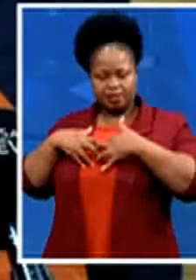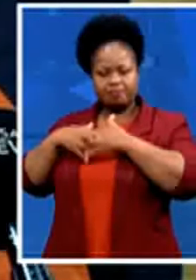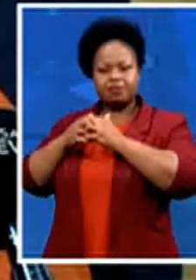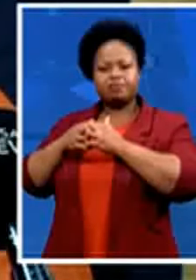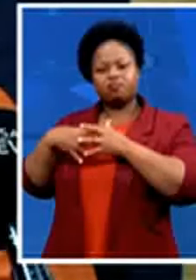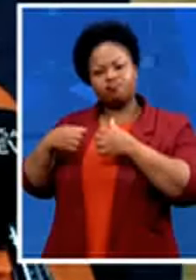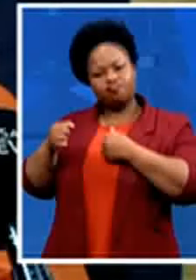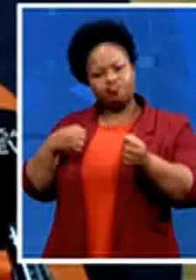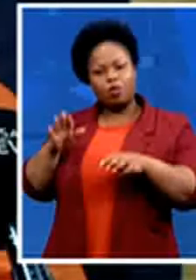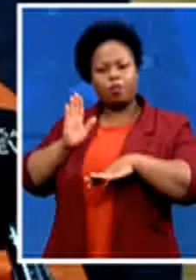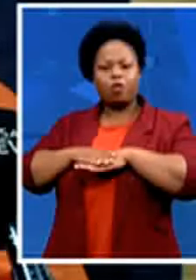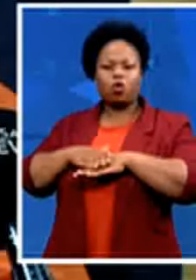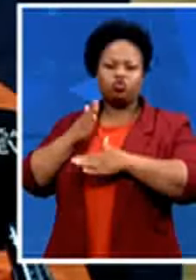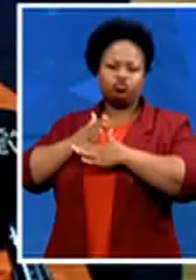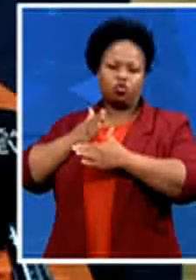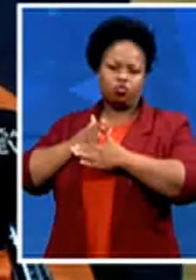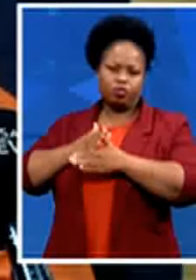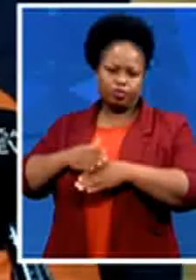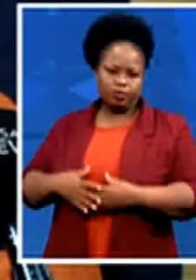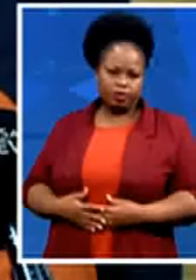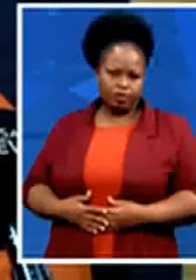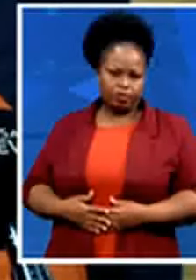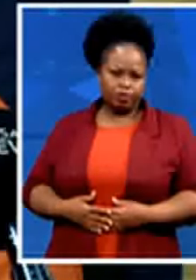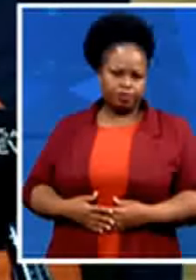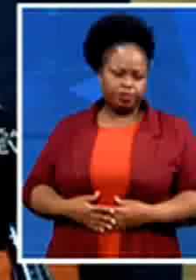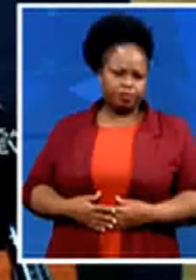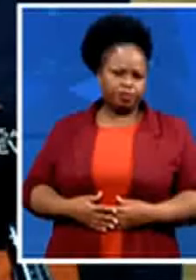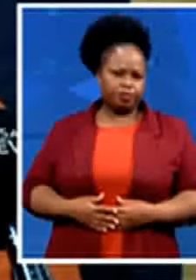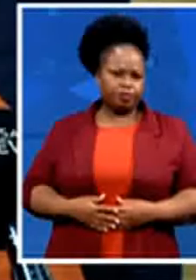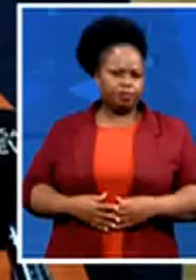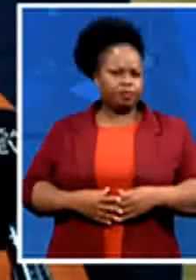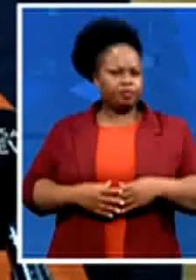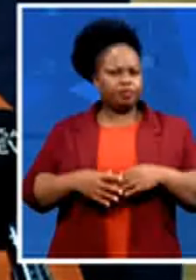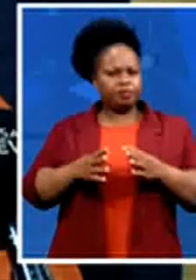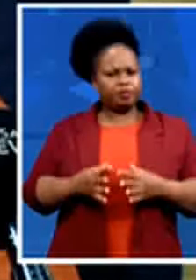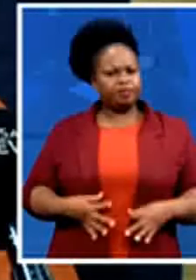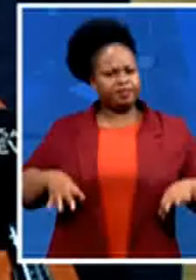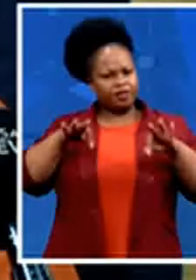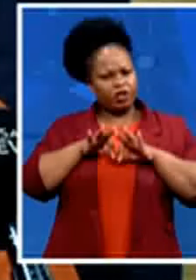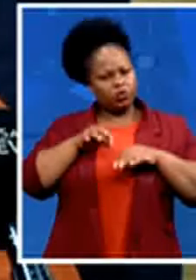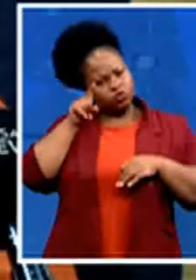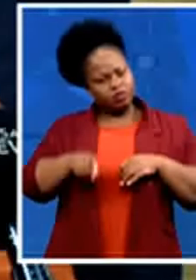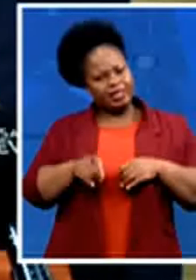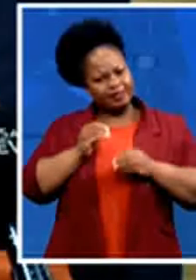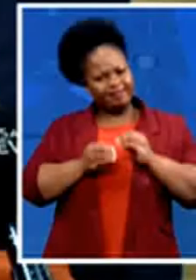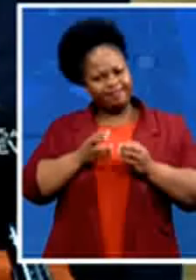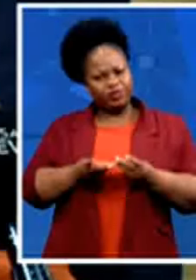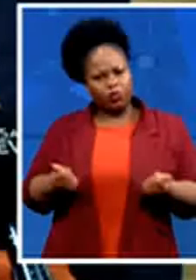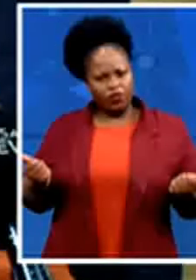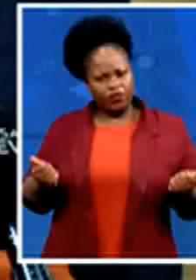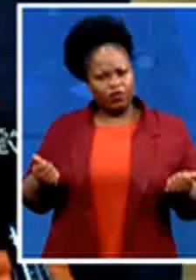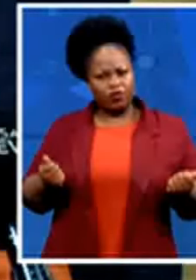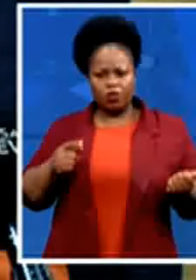a balance that we need to get right in our country and that's the balance that can permit us to safety